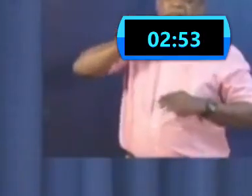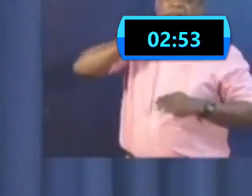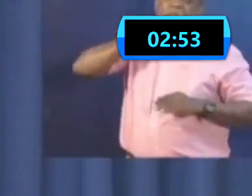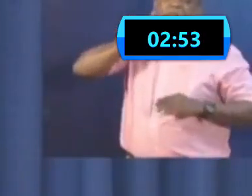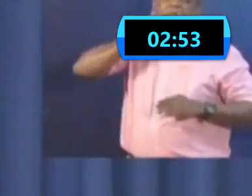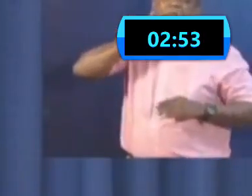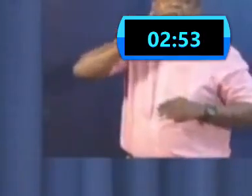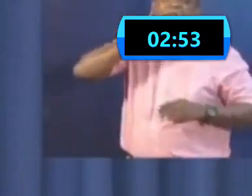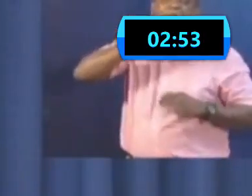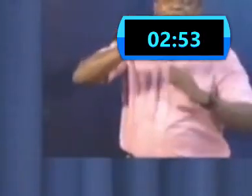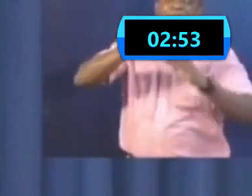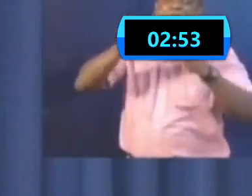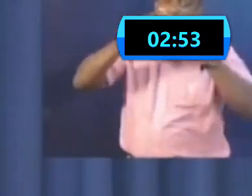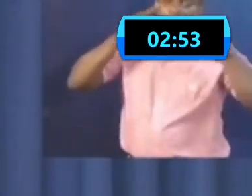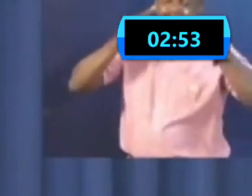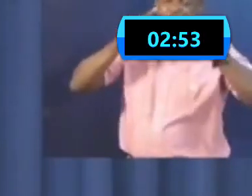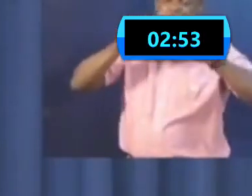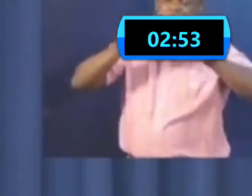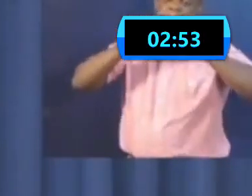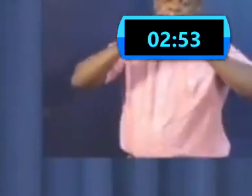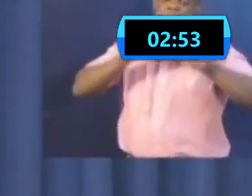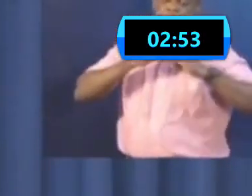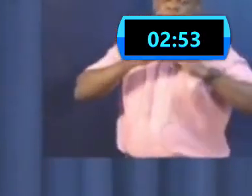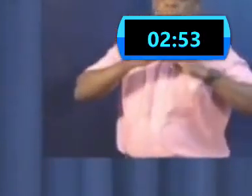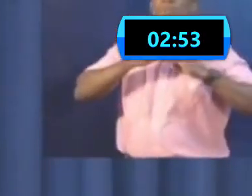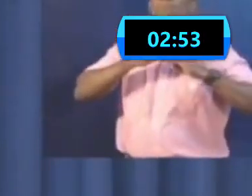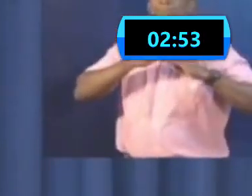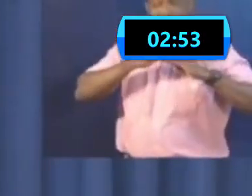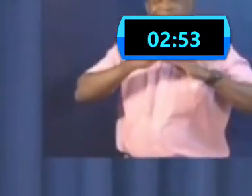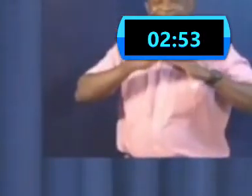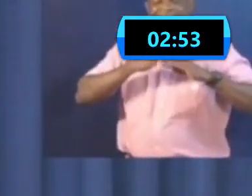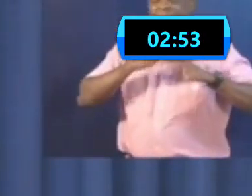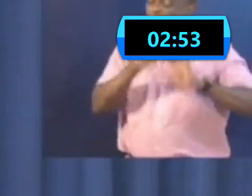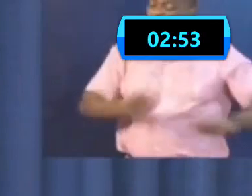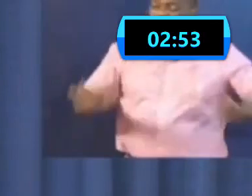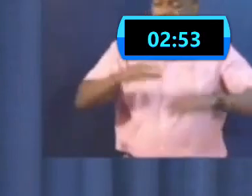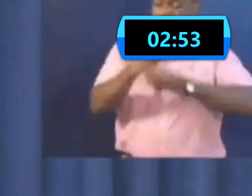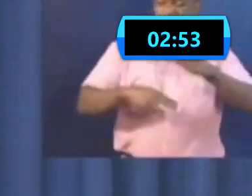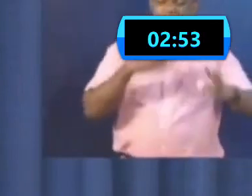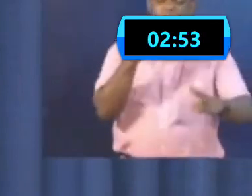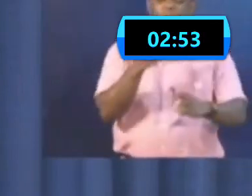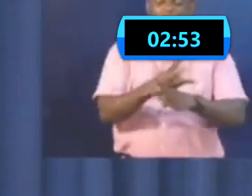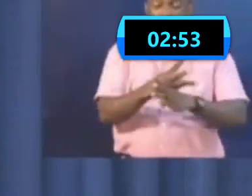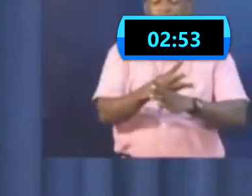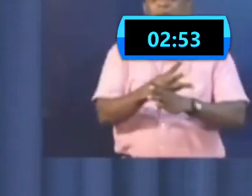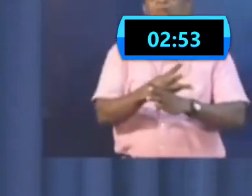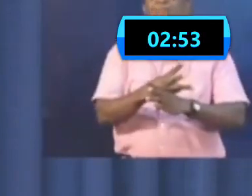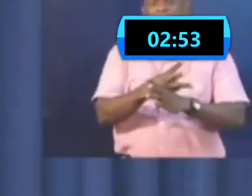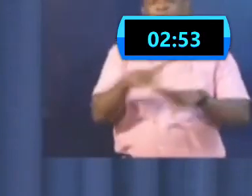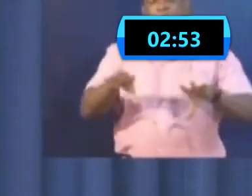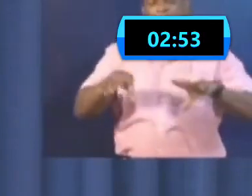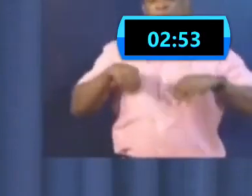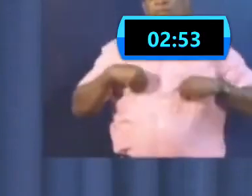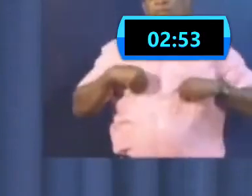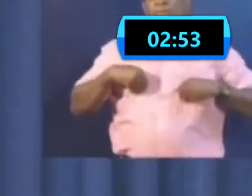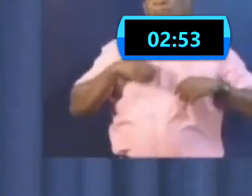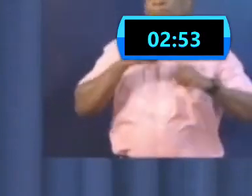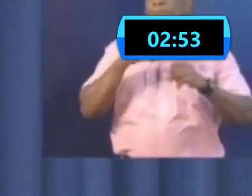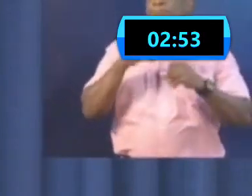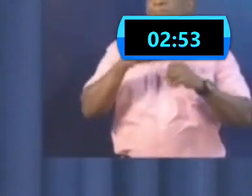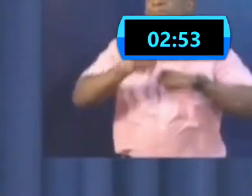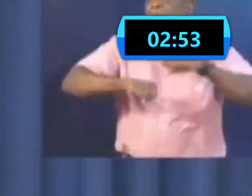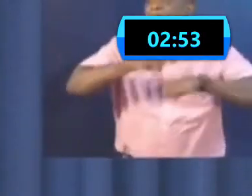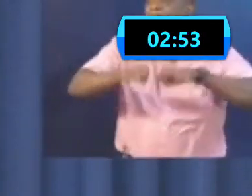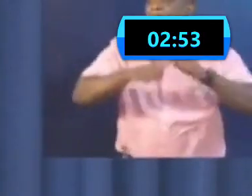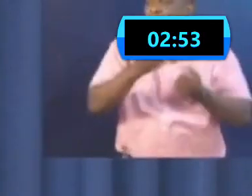of the response. That is now worldwide. And here in Trinidad and Tobago, as we have done from the very beginning,